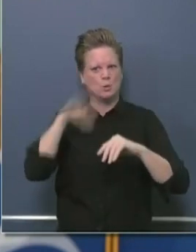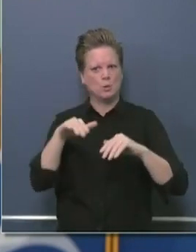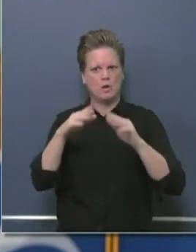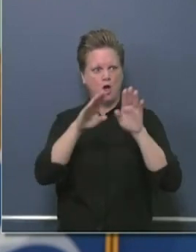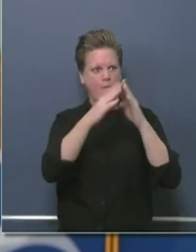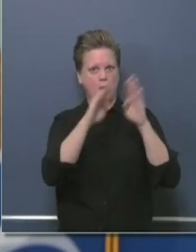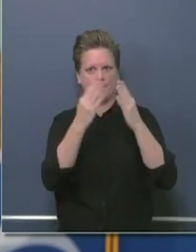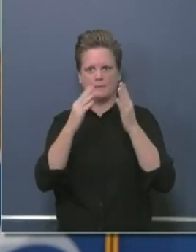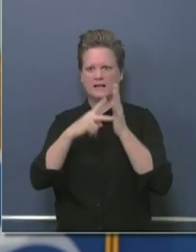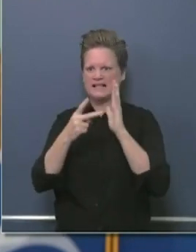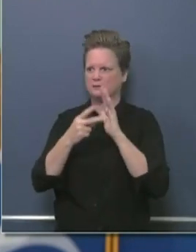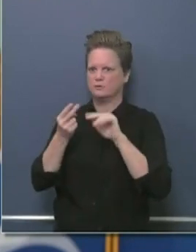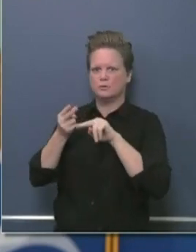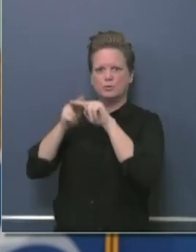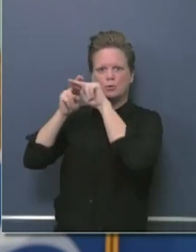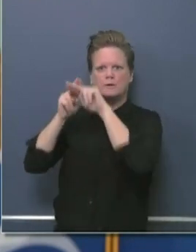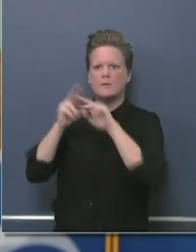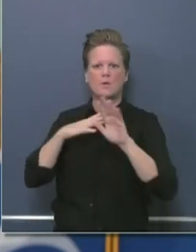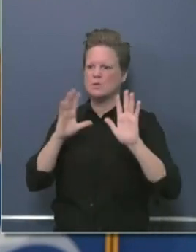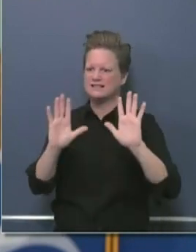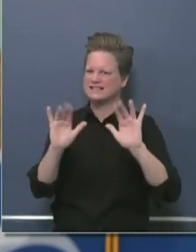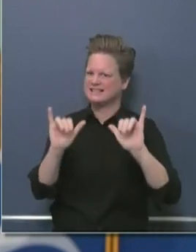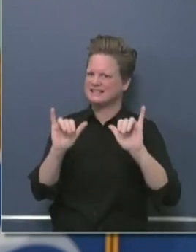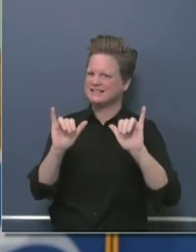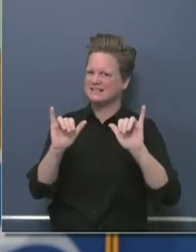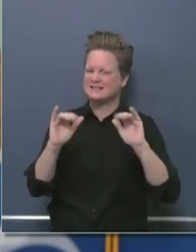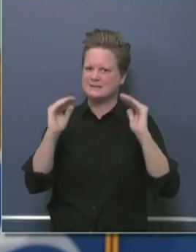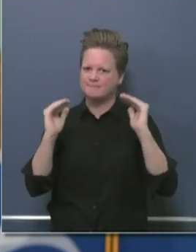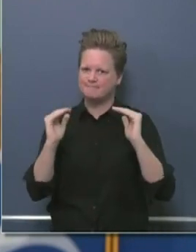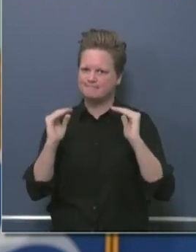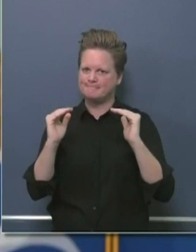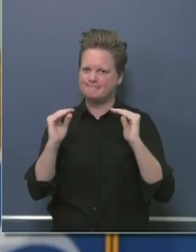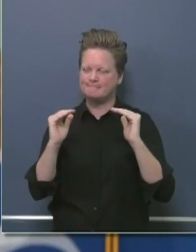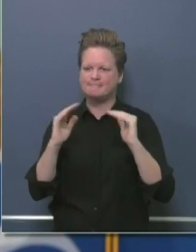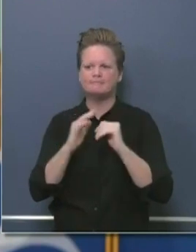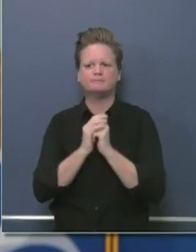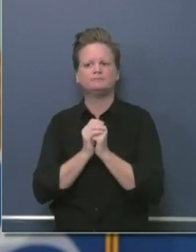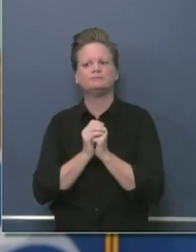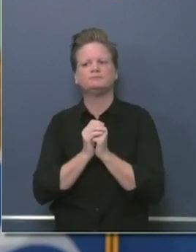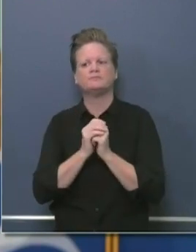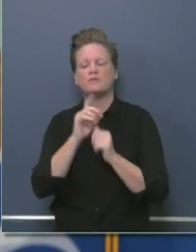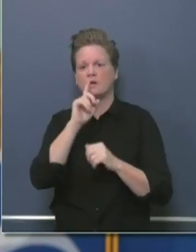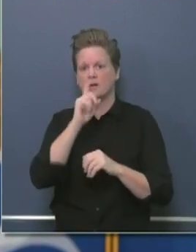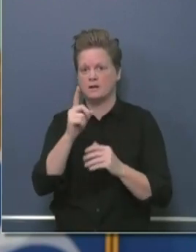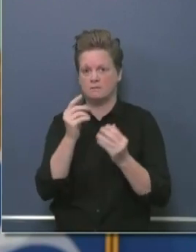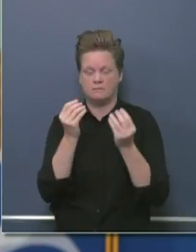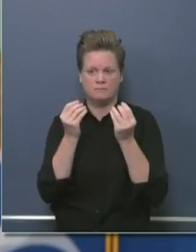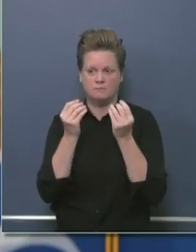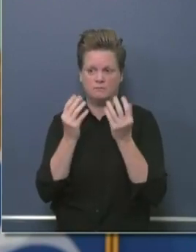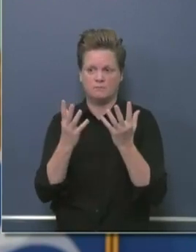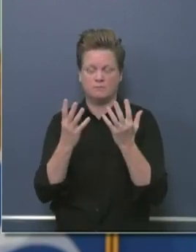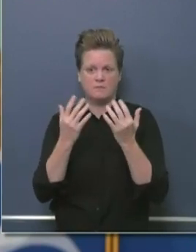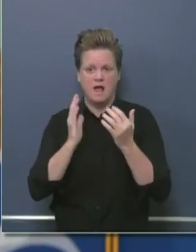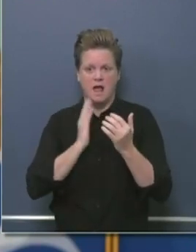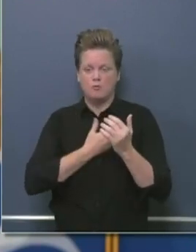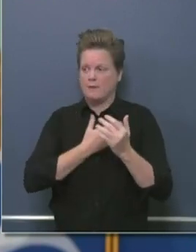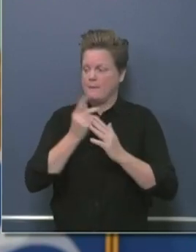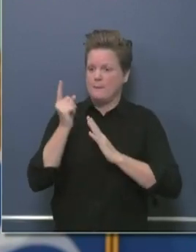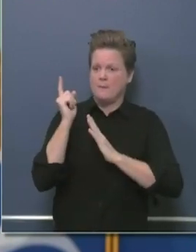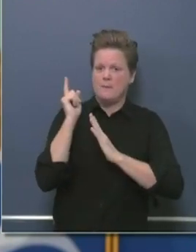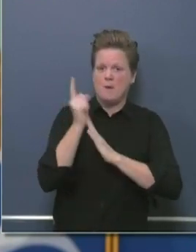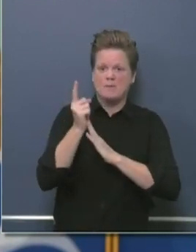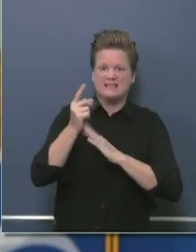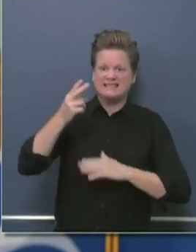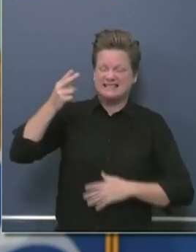that I also there pause and reflect on this remarkable moment in our history where we all took